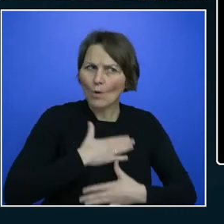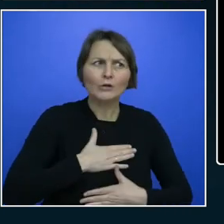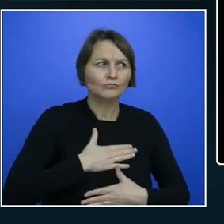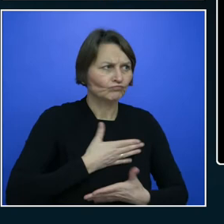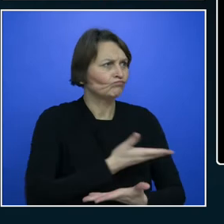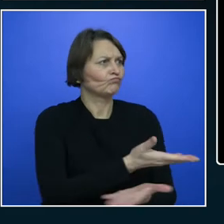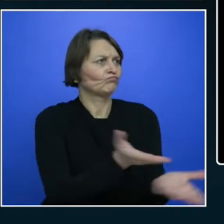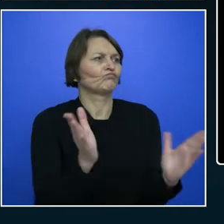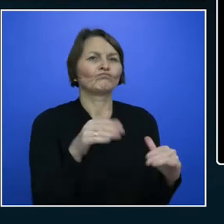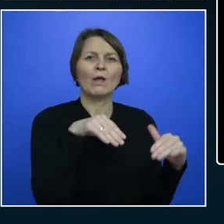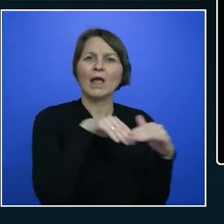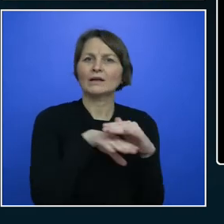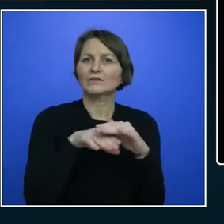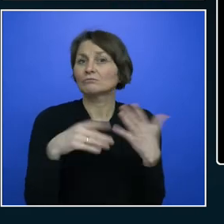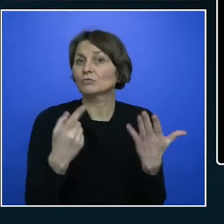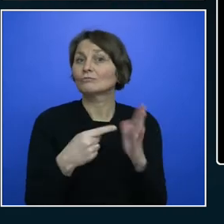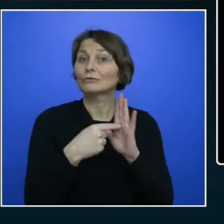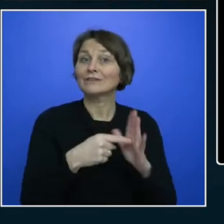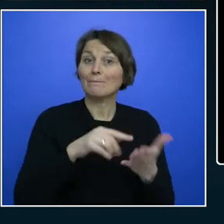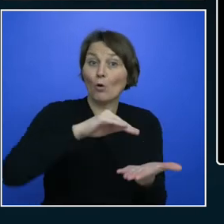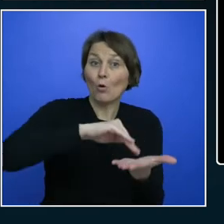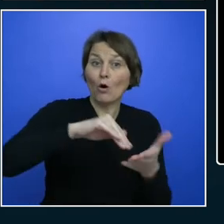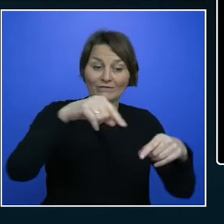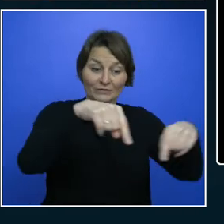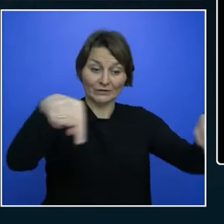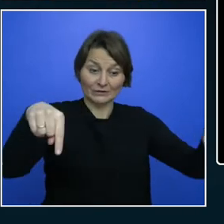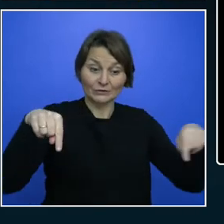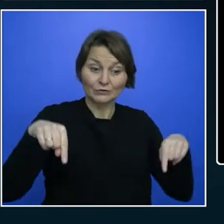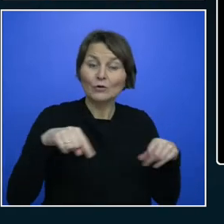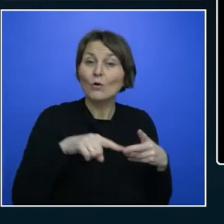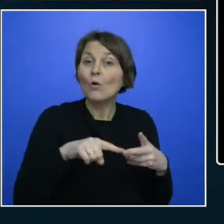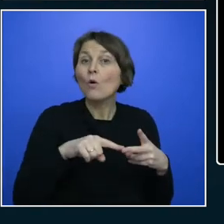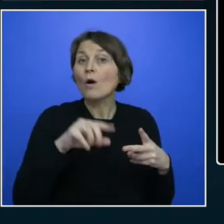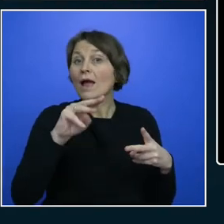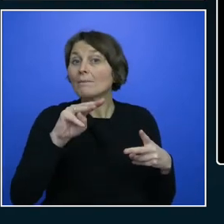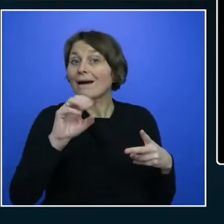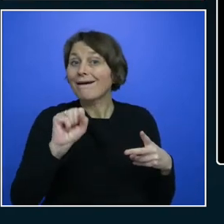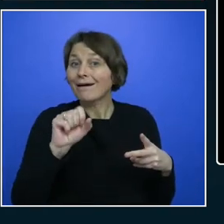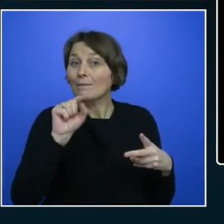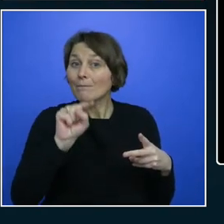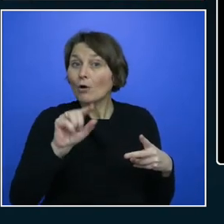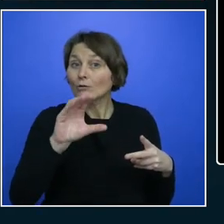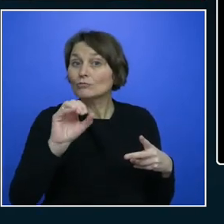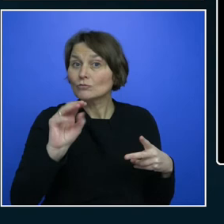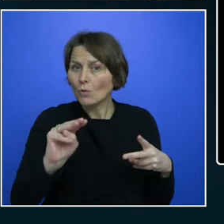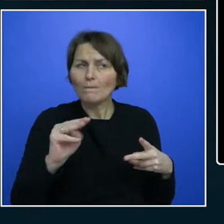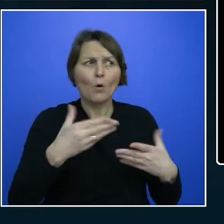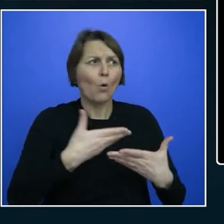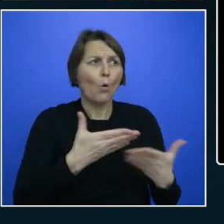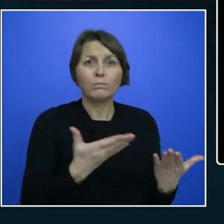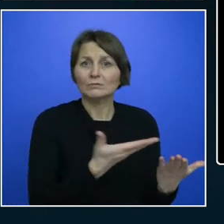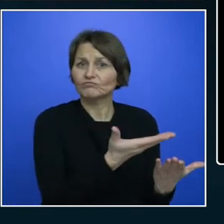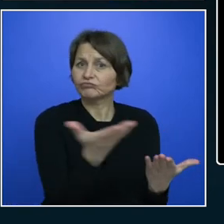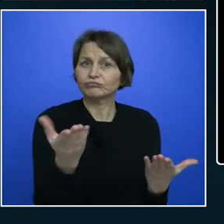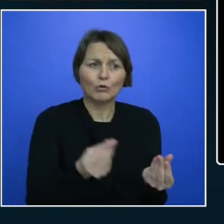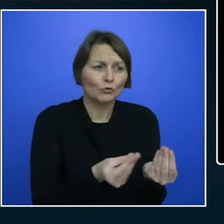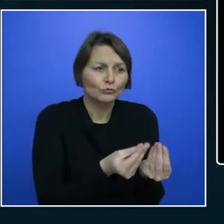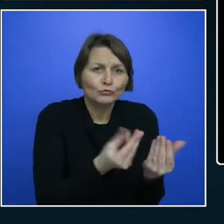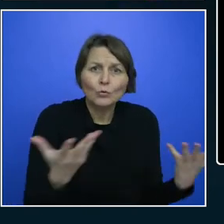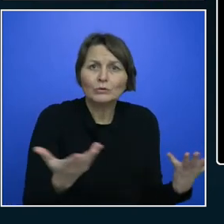Office and Microsoft.com, we made it accessible and we open sourced it. And we open sourced Accessibility Insights for Web,